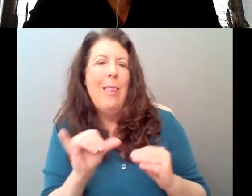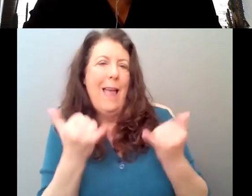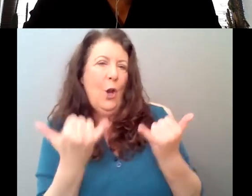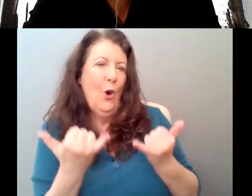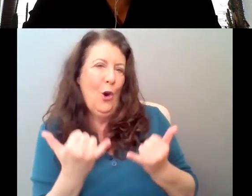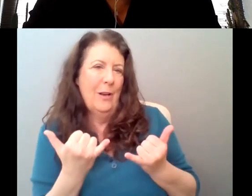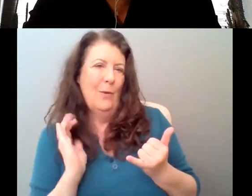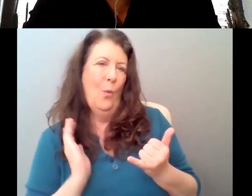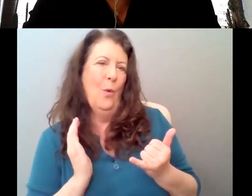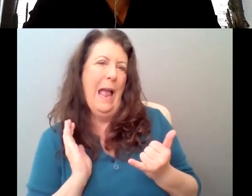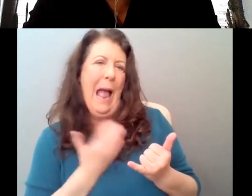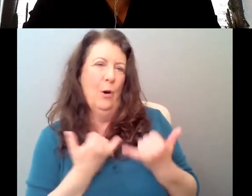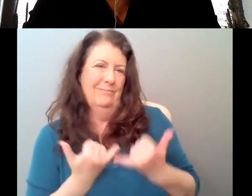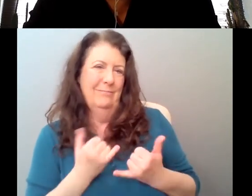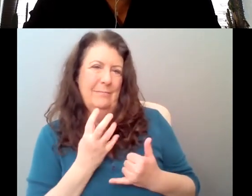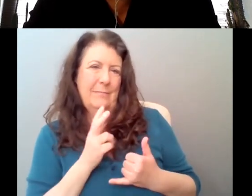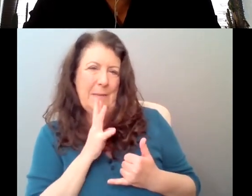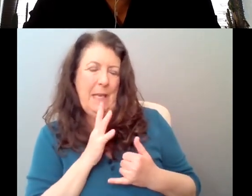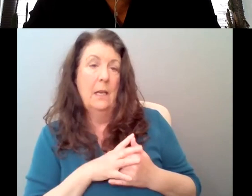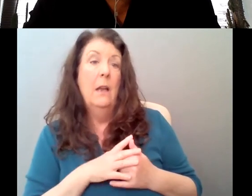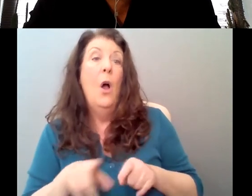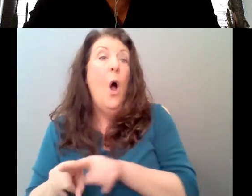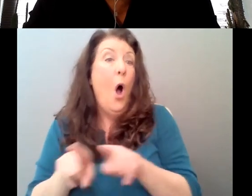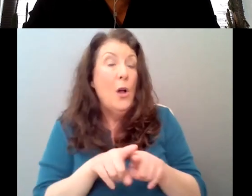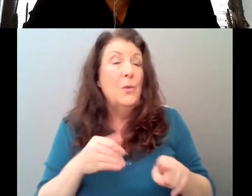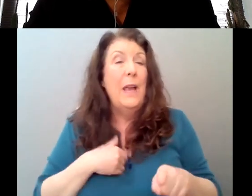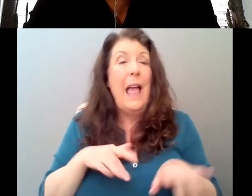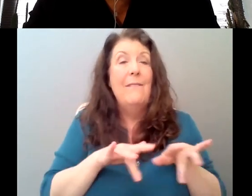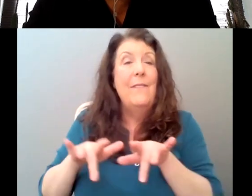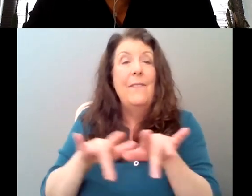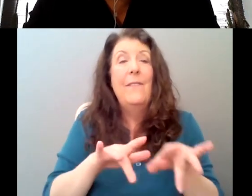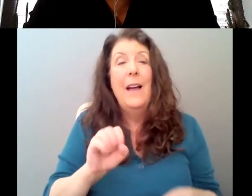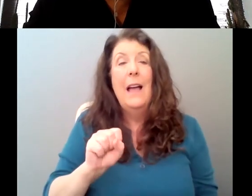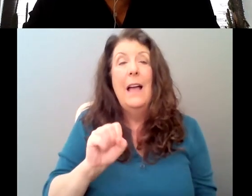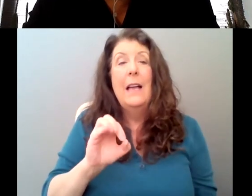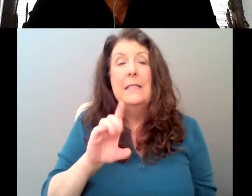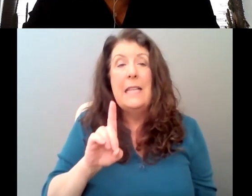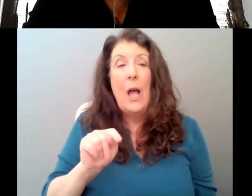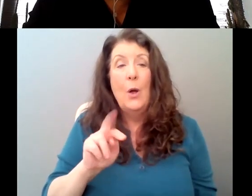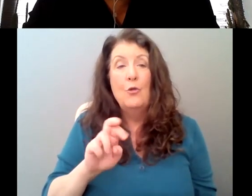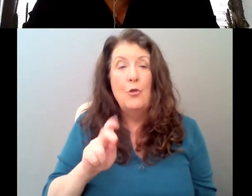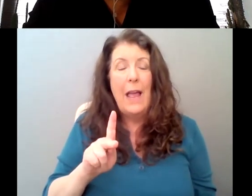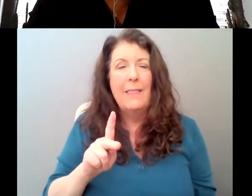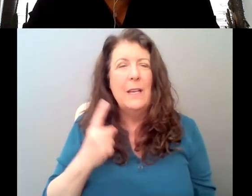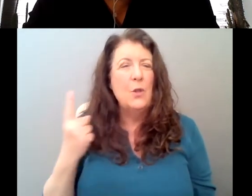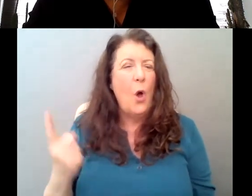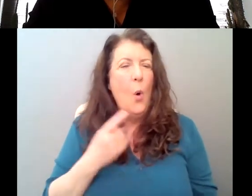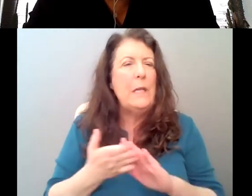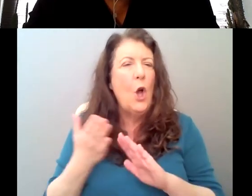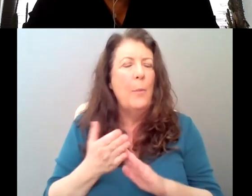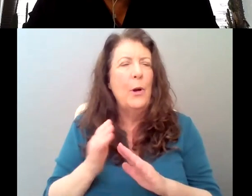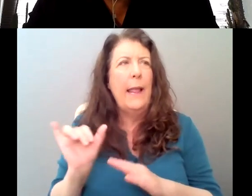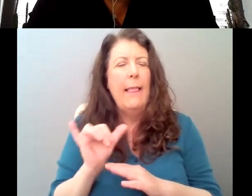have our soundtrack, which is constantly operating as this like direct line of access into Emily's